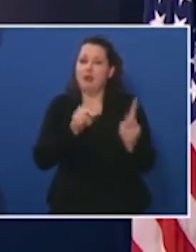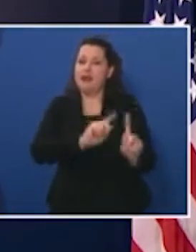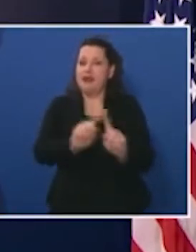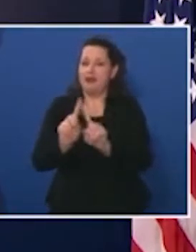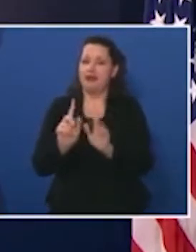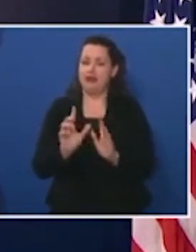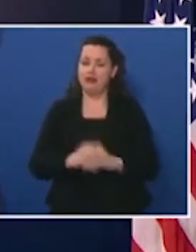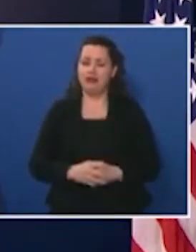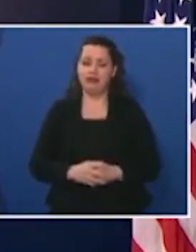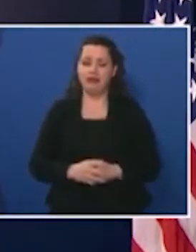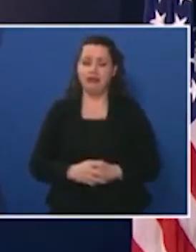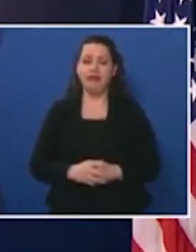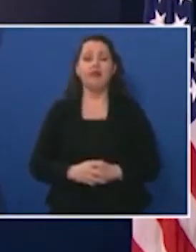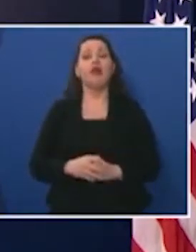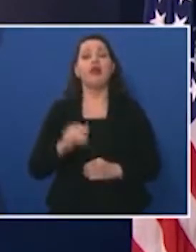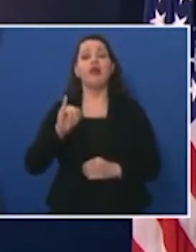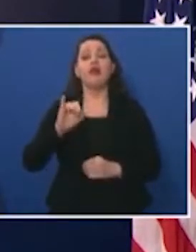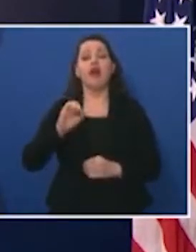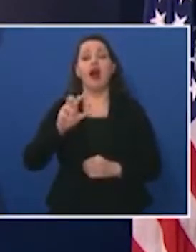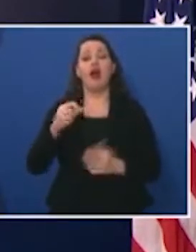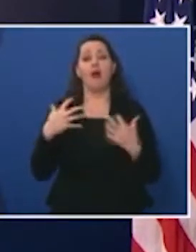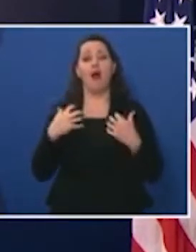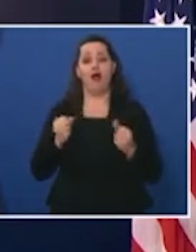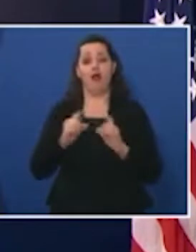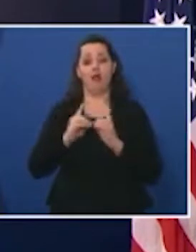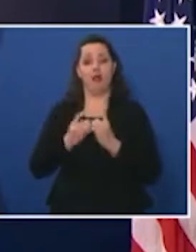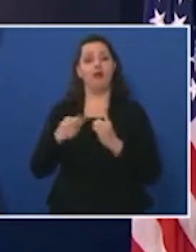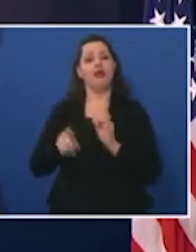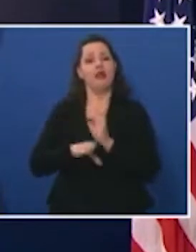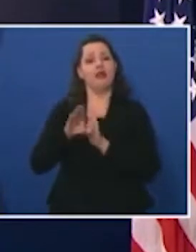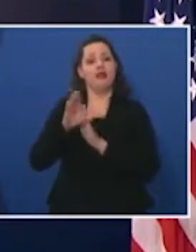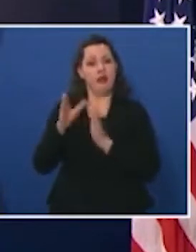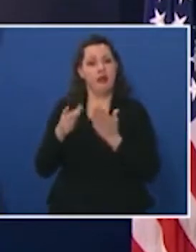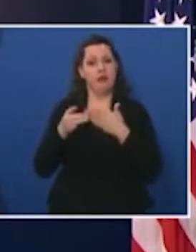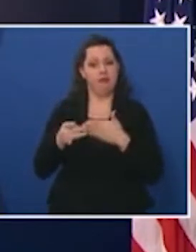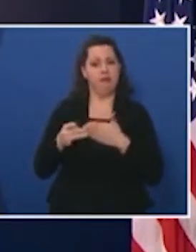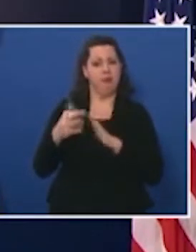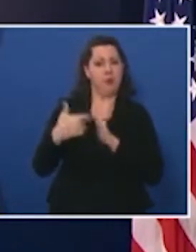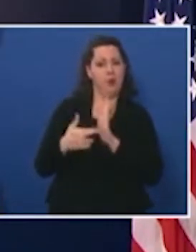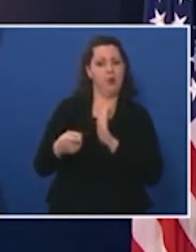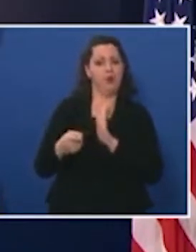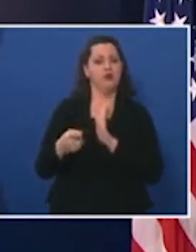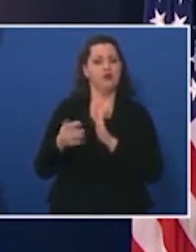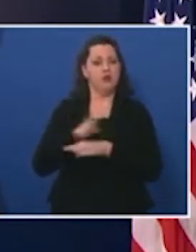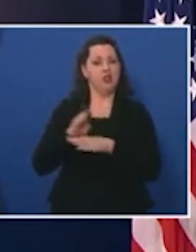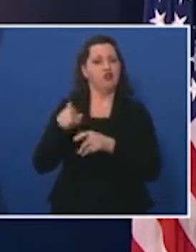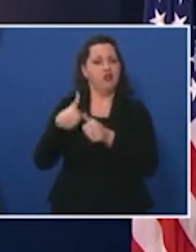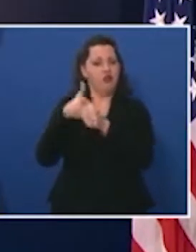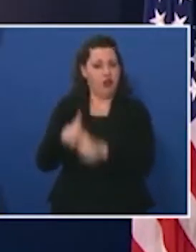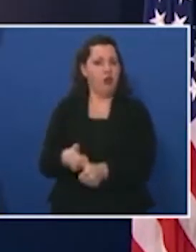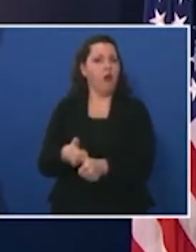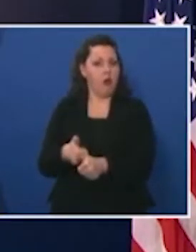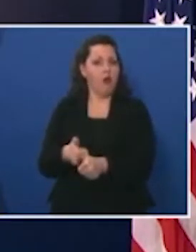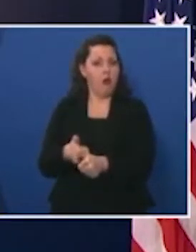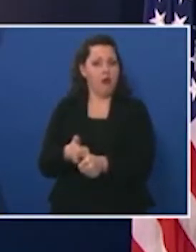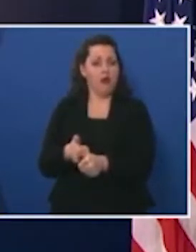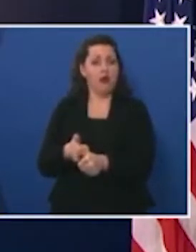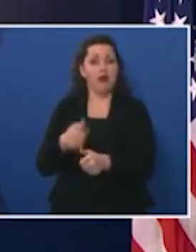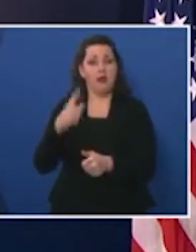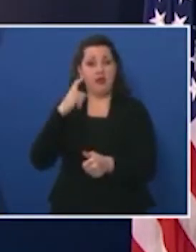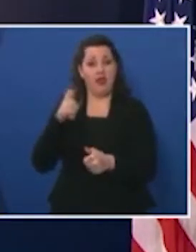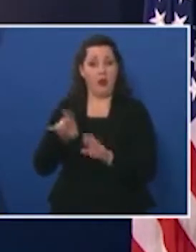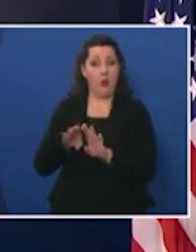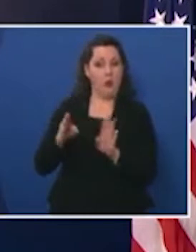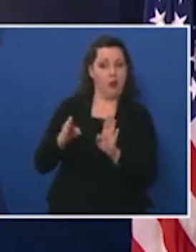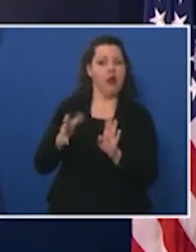the Iowa Department of Public Health has developed guidance that all businesses should follow as they reopen their doors to members